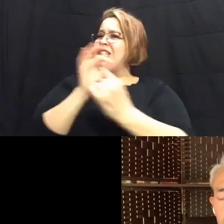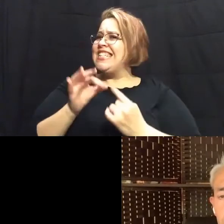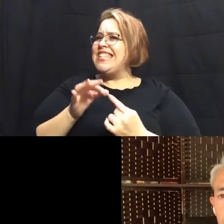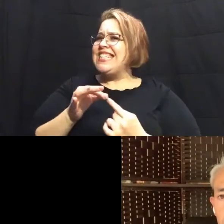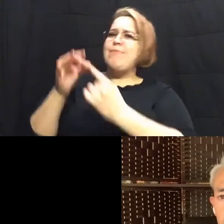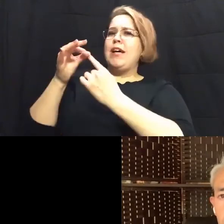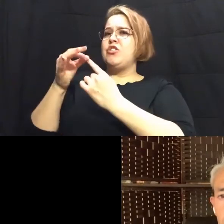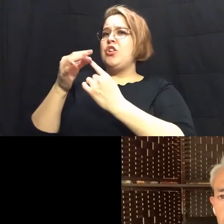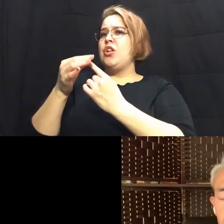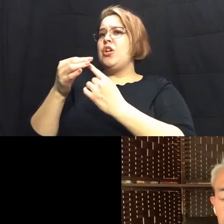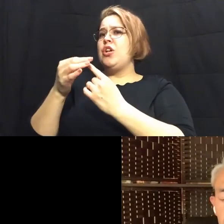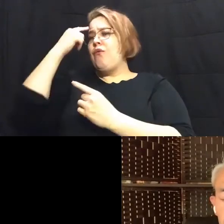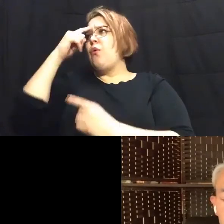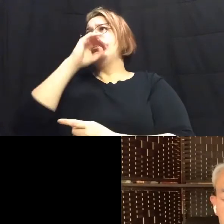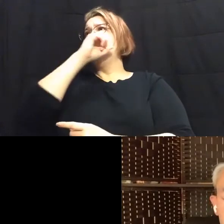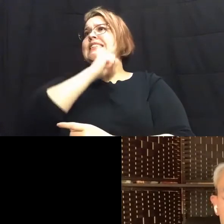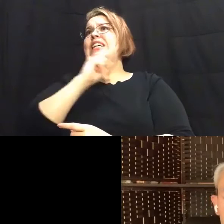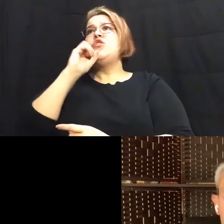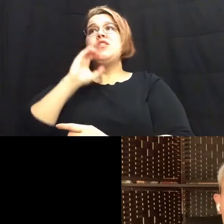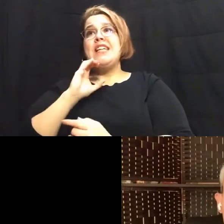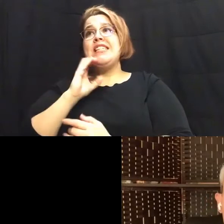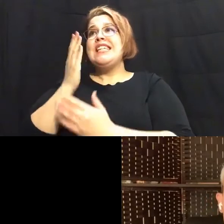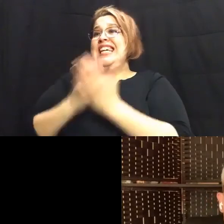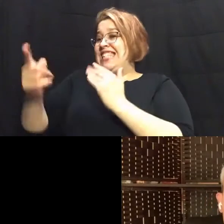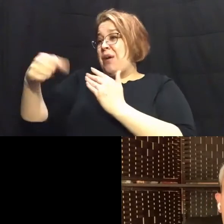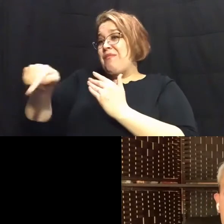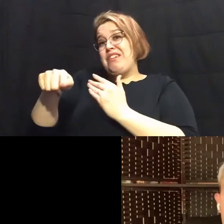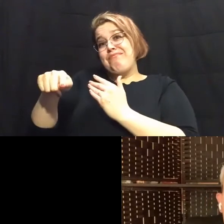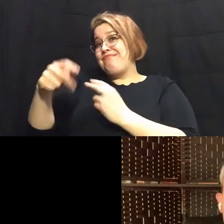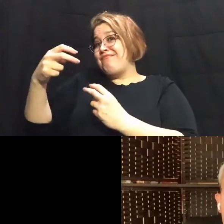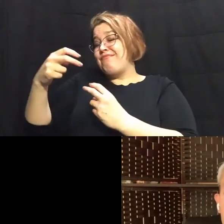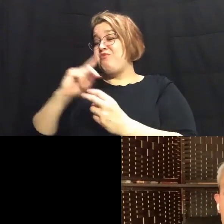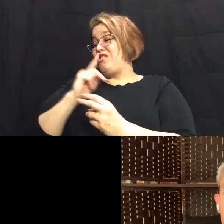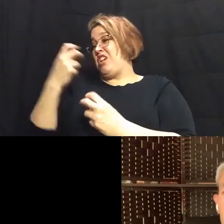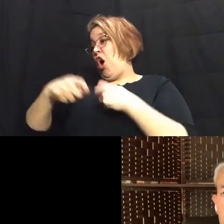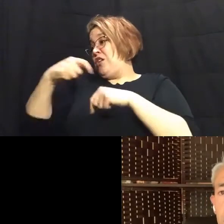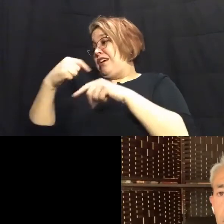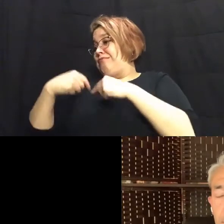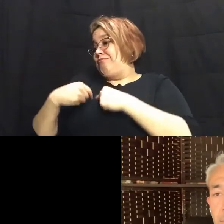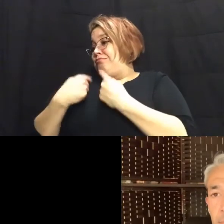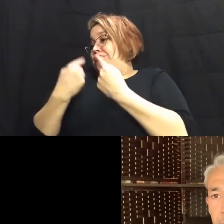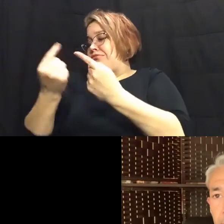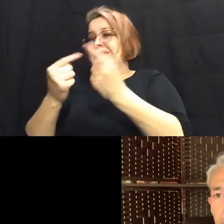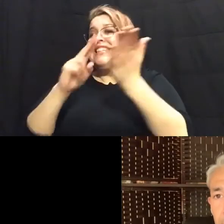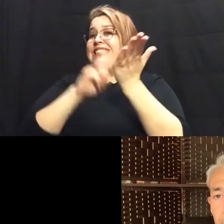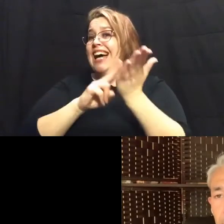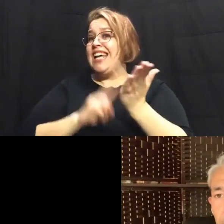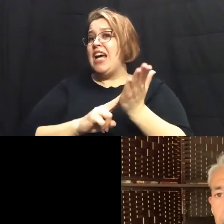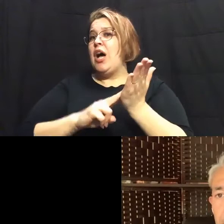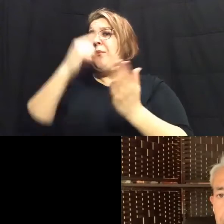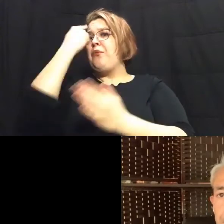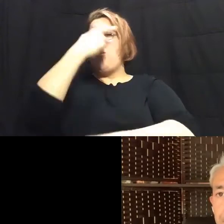vulnerable and to seniors some of whom are having a very hard time have had a very hard time signing up for a vaccine